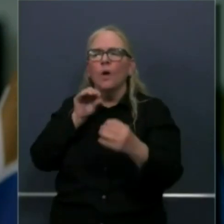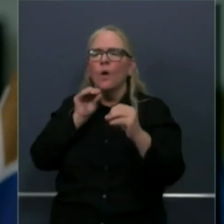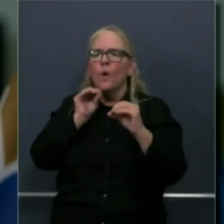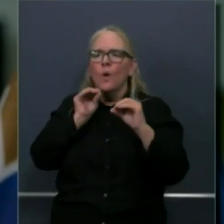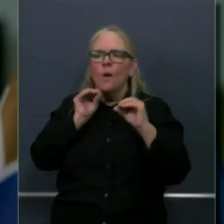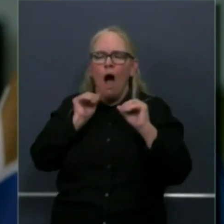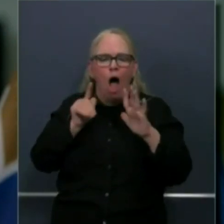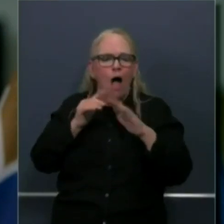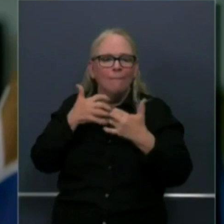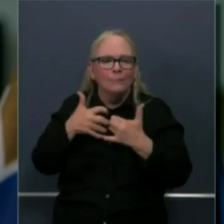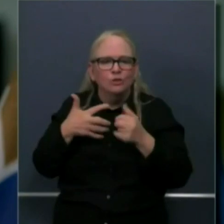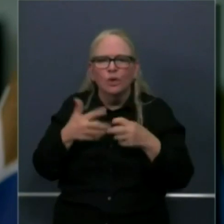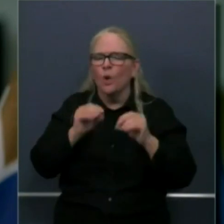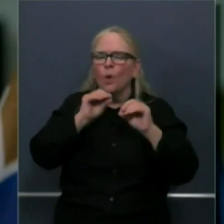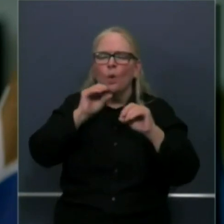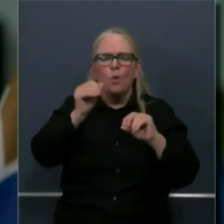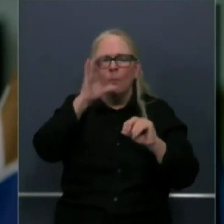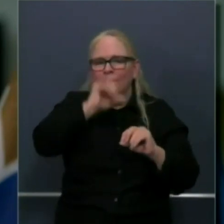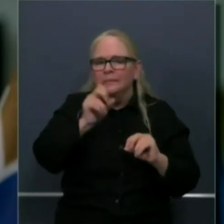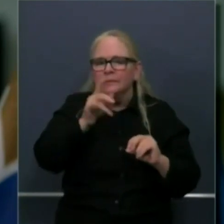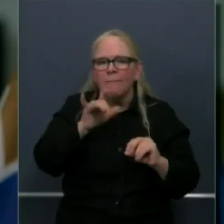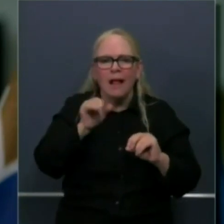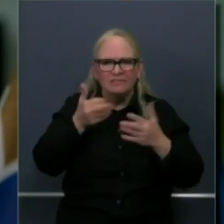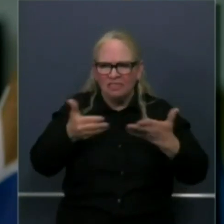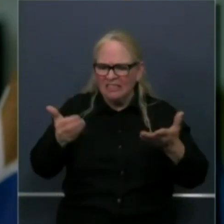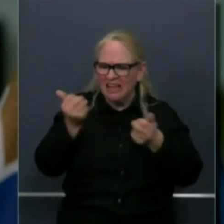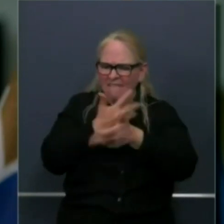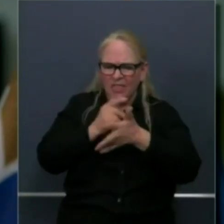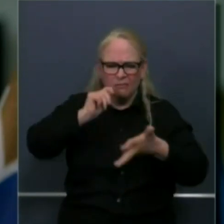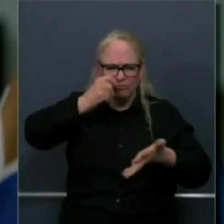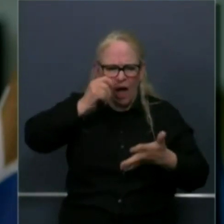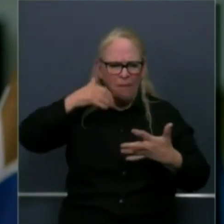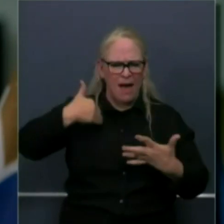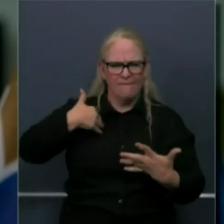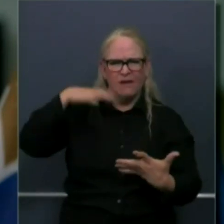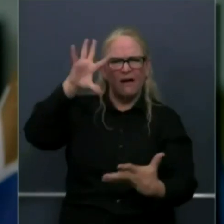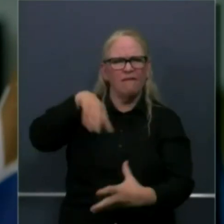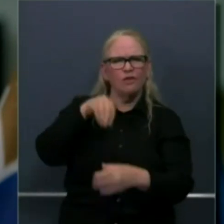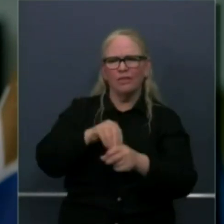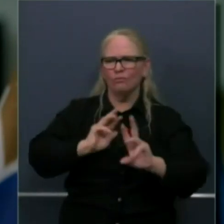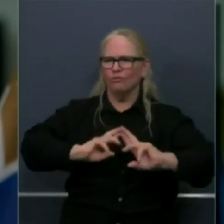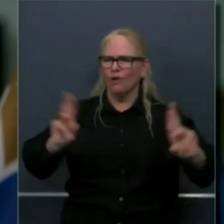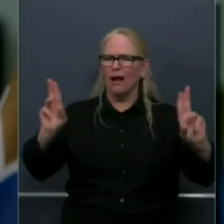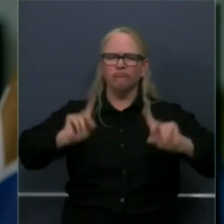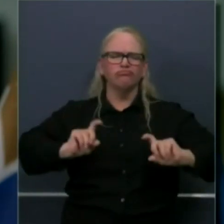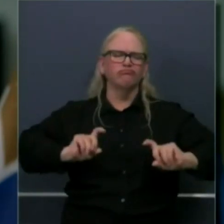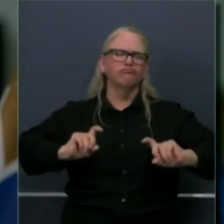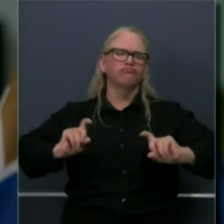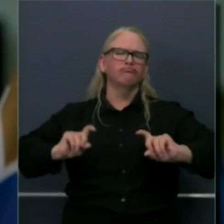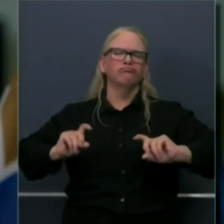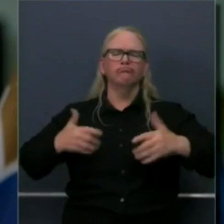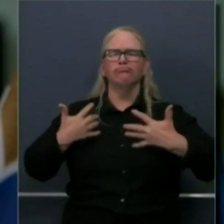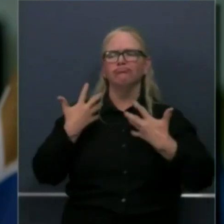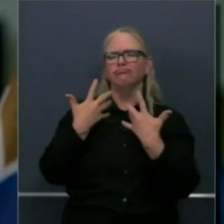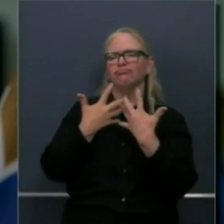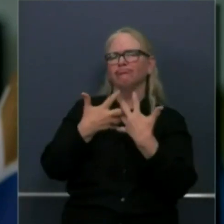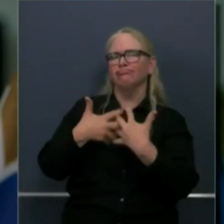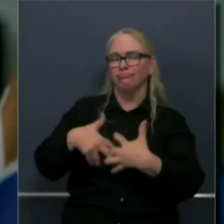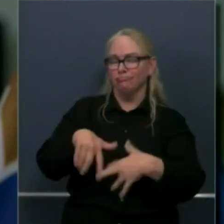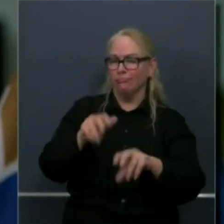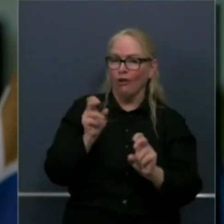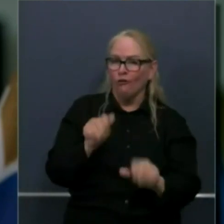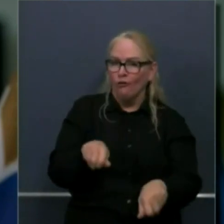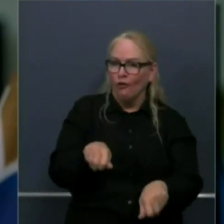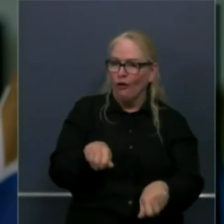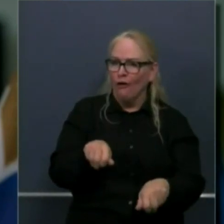and every supply was provided with abundance. It just gives you a sense of what we're capable of doing at that